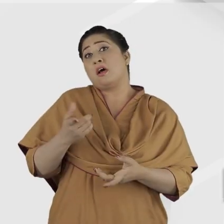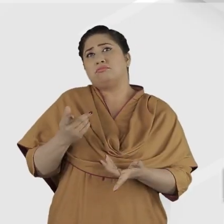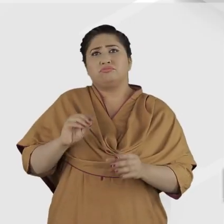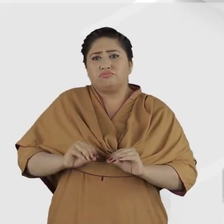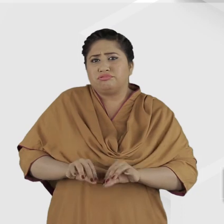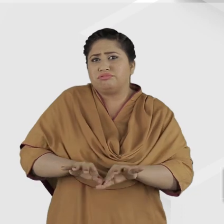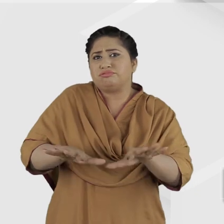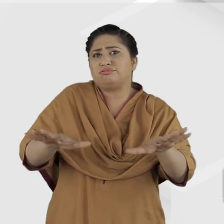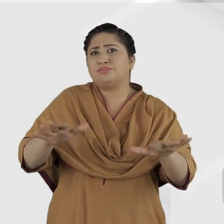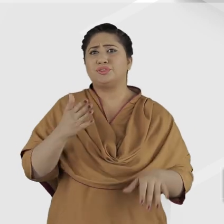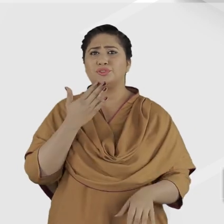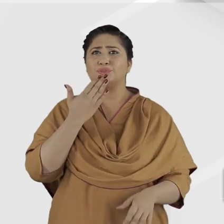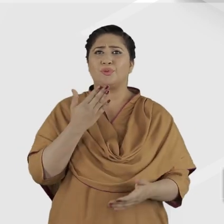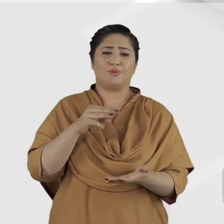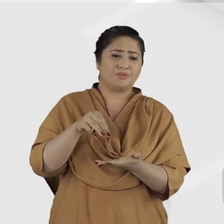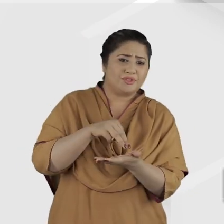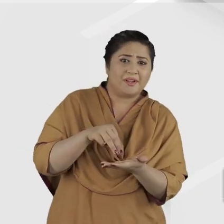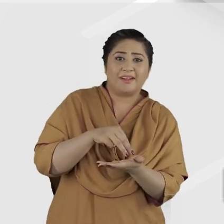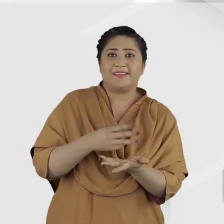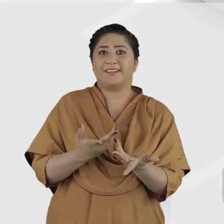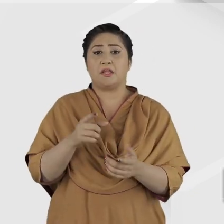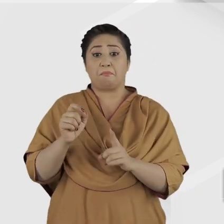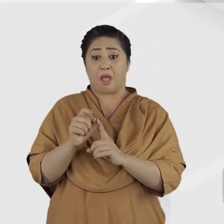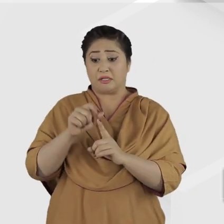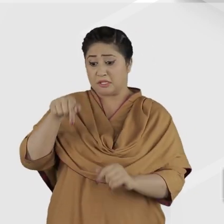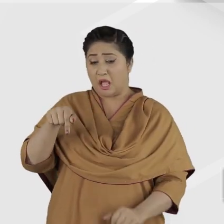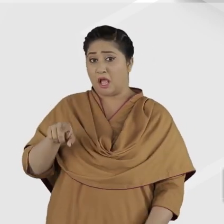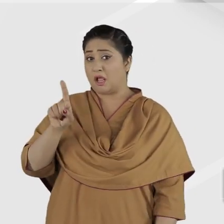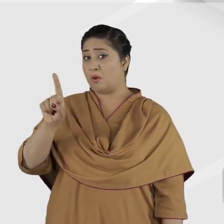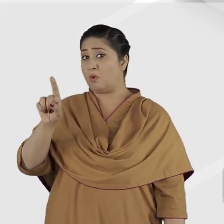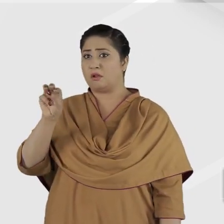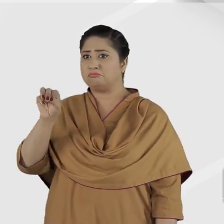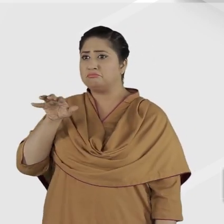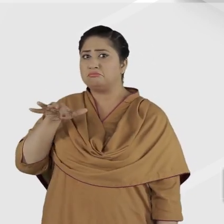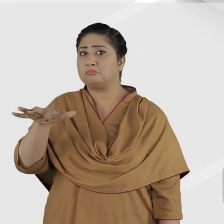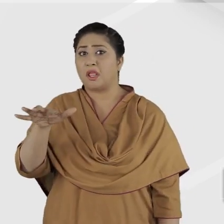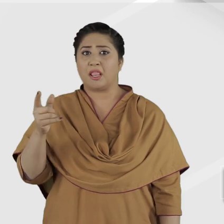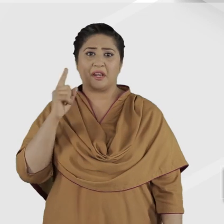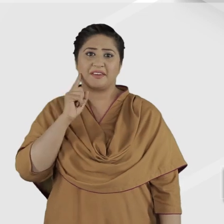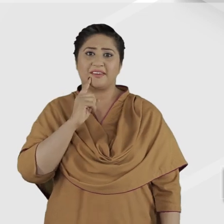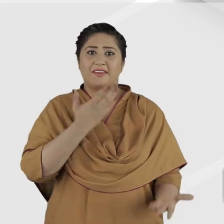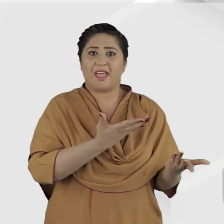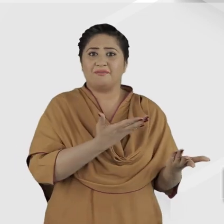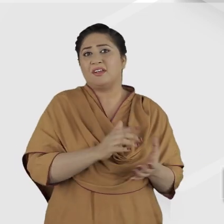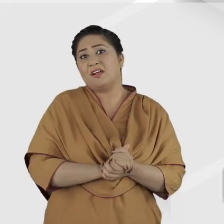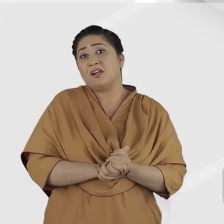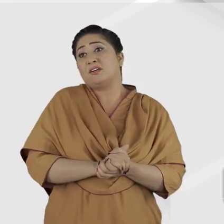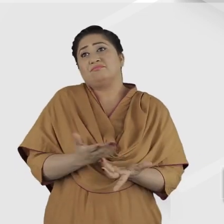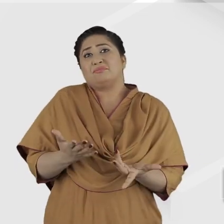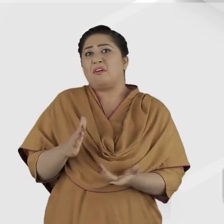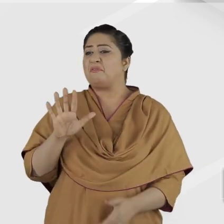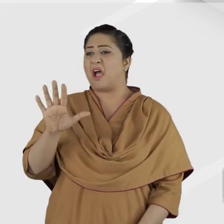all deaf children go to school. In Pakistan, there are more than 1 million deaf children of school age,